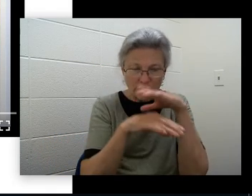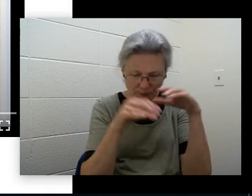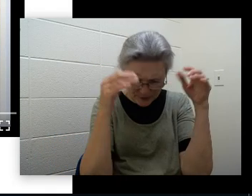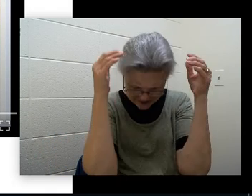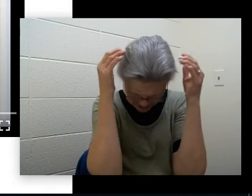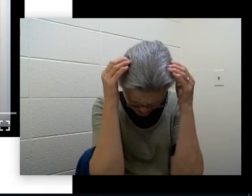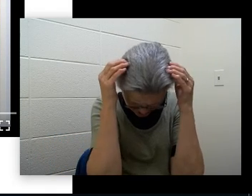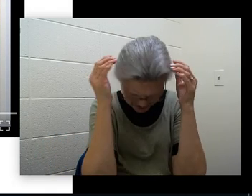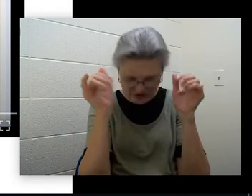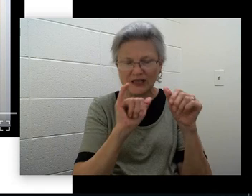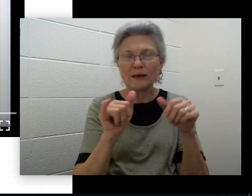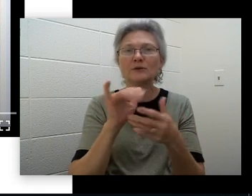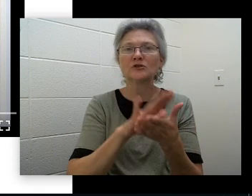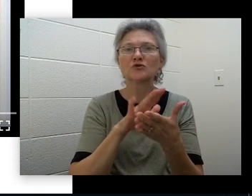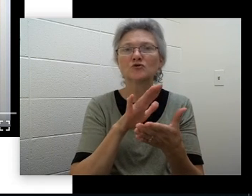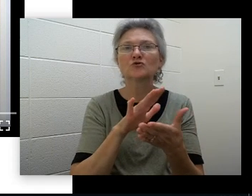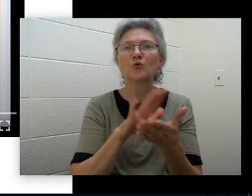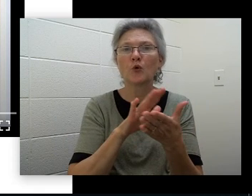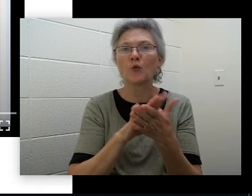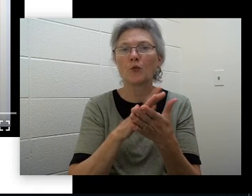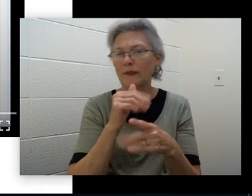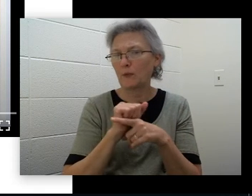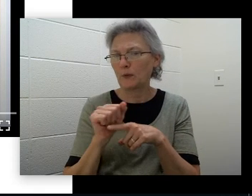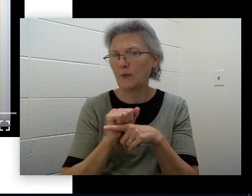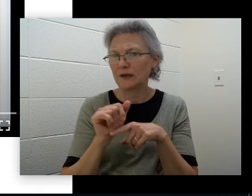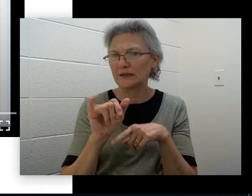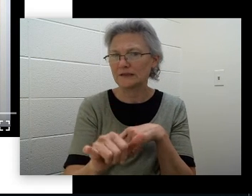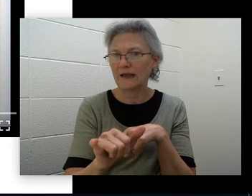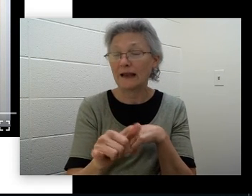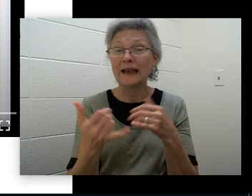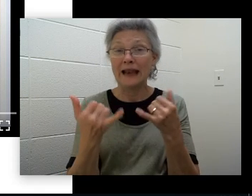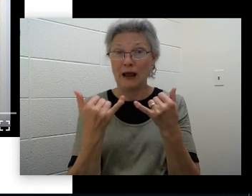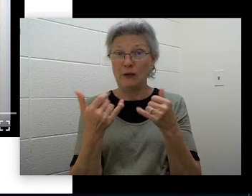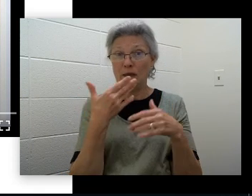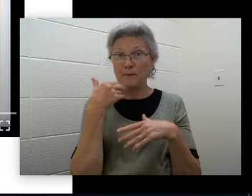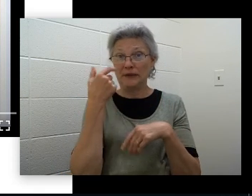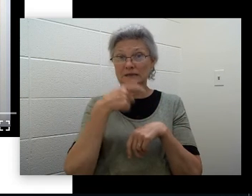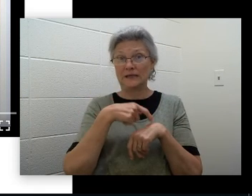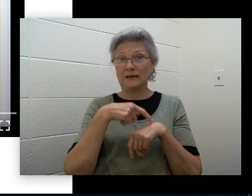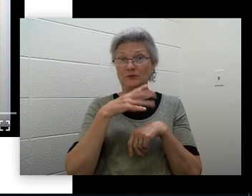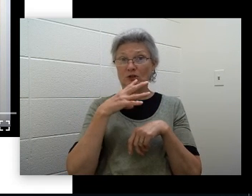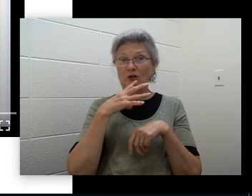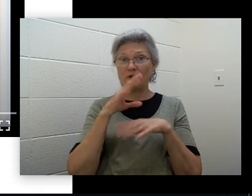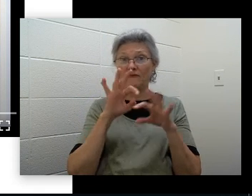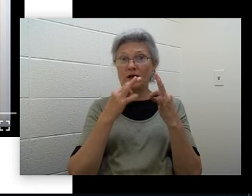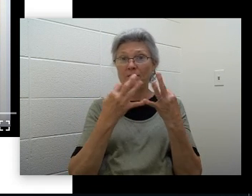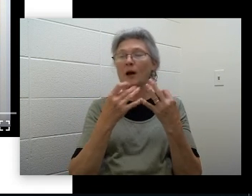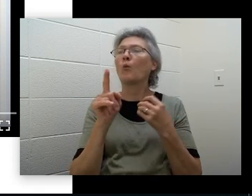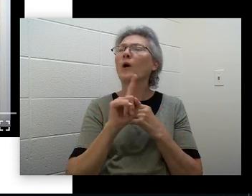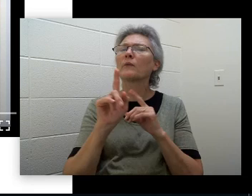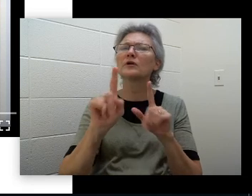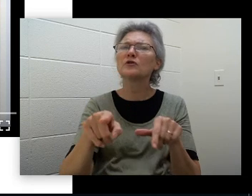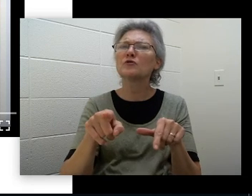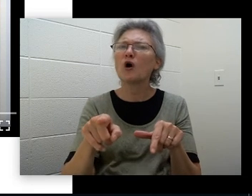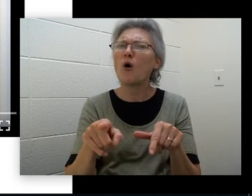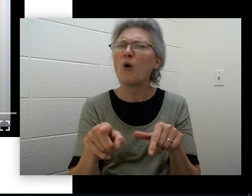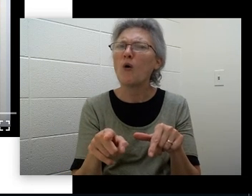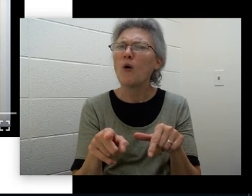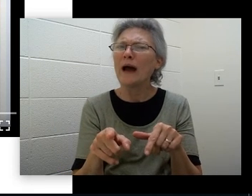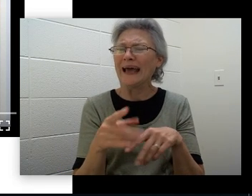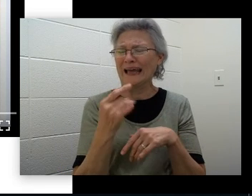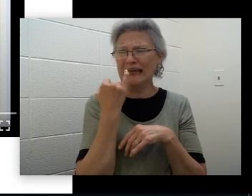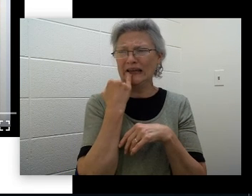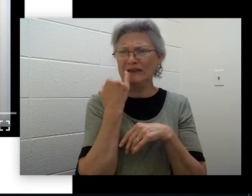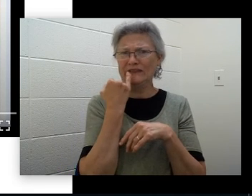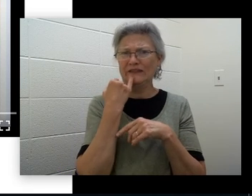you practiced at school in this picture. Now would be the best time to talk to your families about where you would go in case